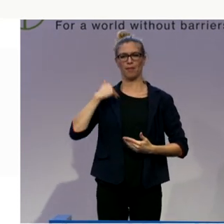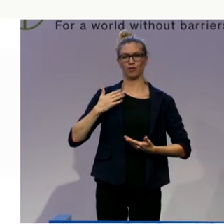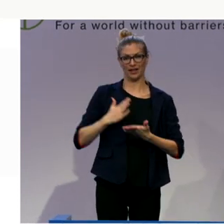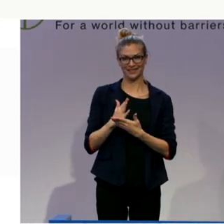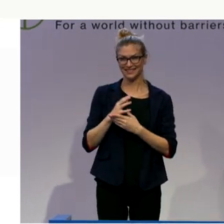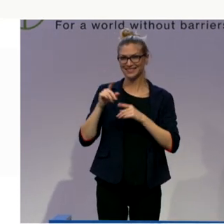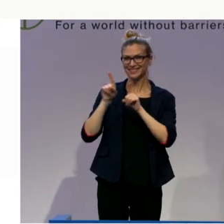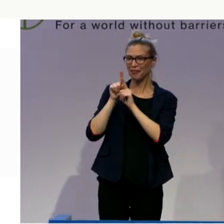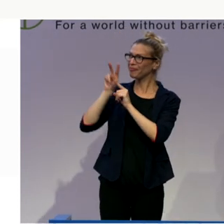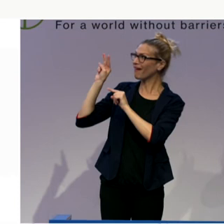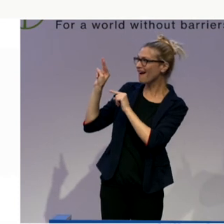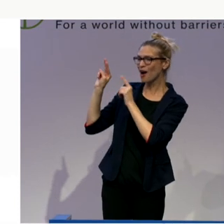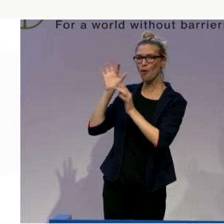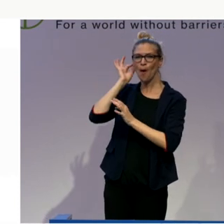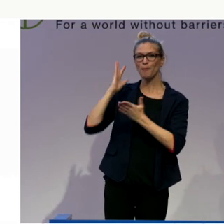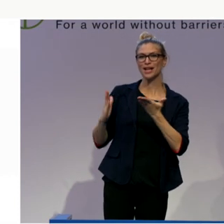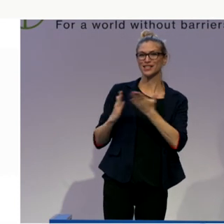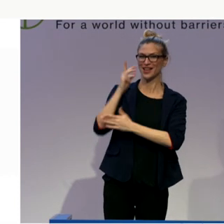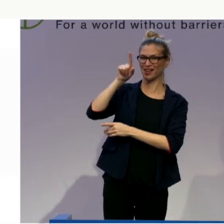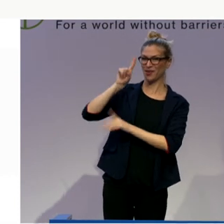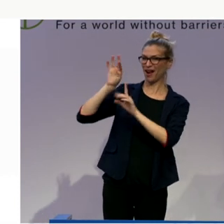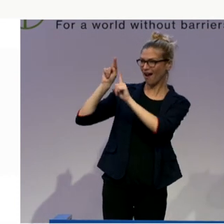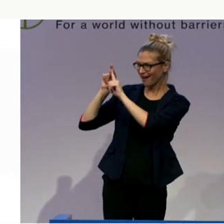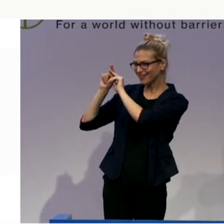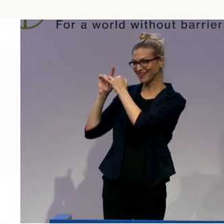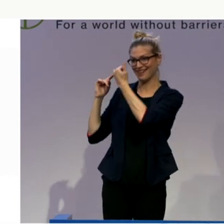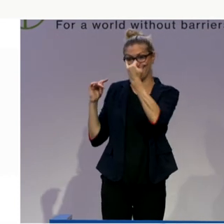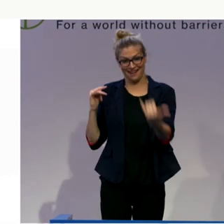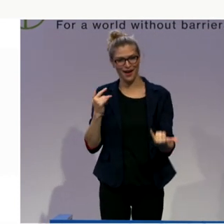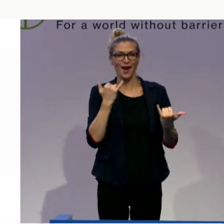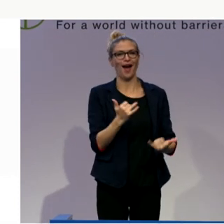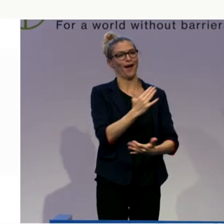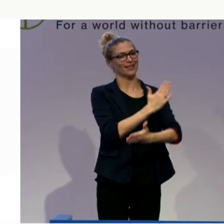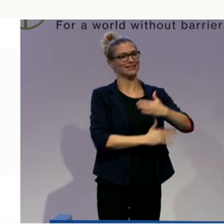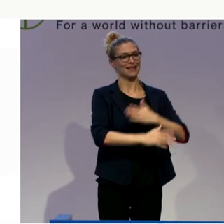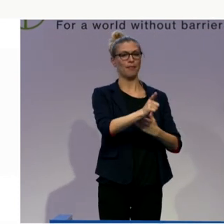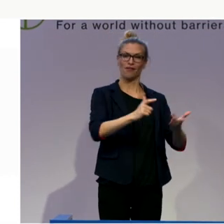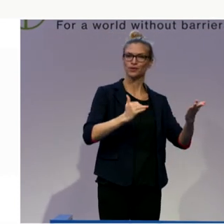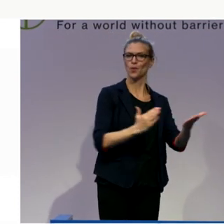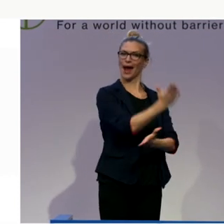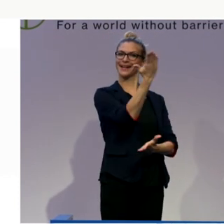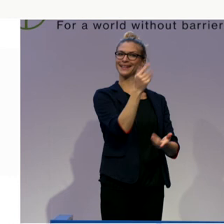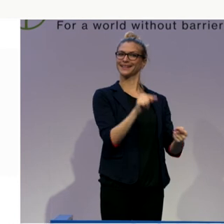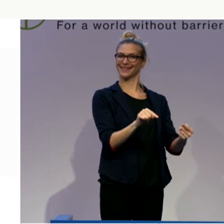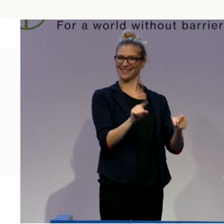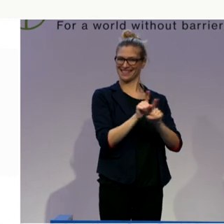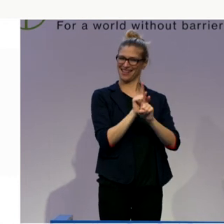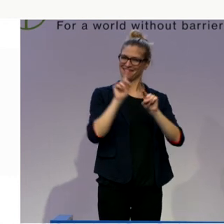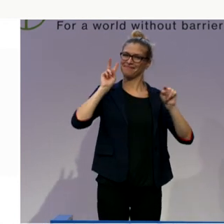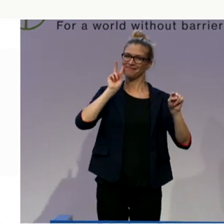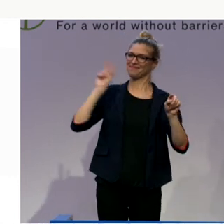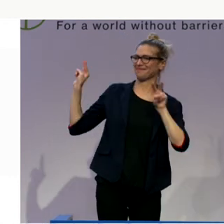equal rights for people with disabilities in our societies. So that is also a cultural advancement from